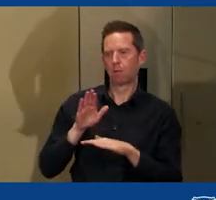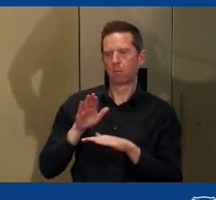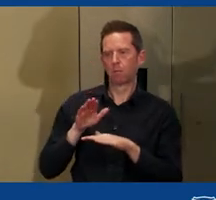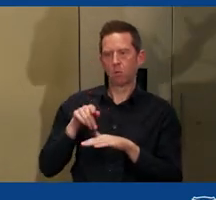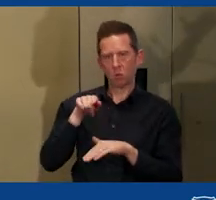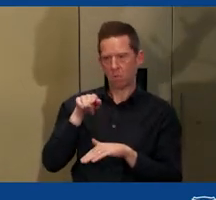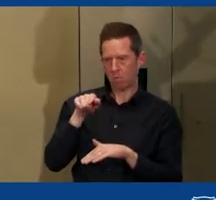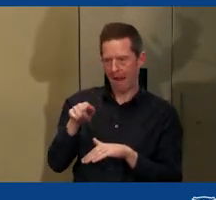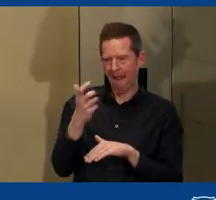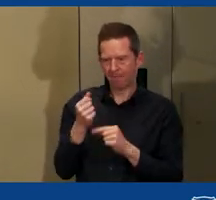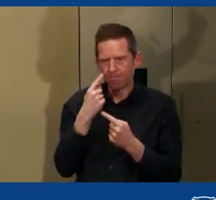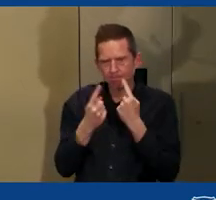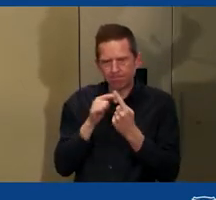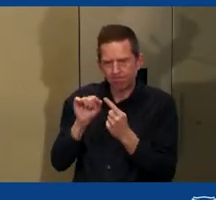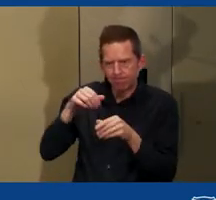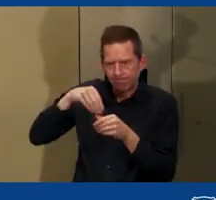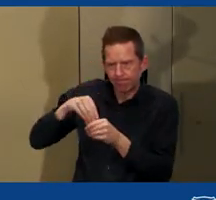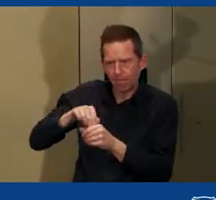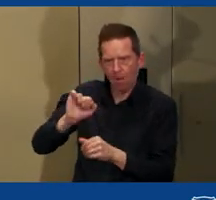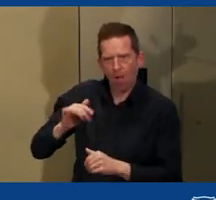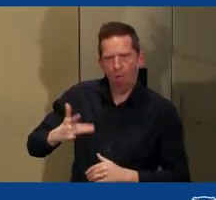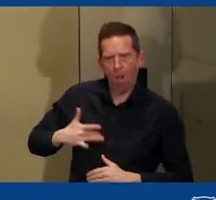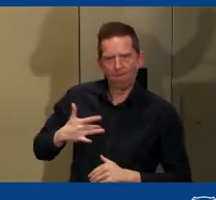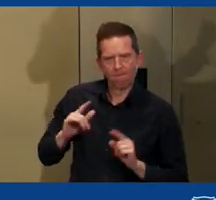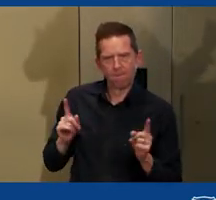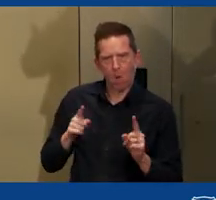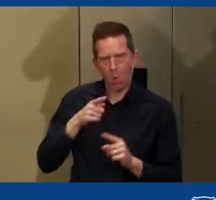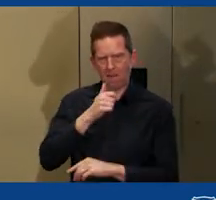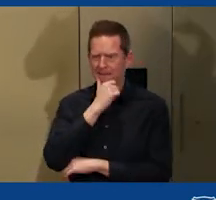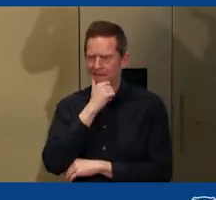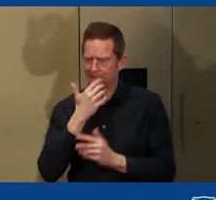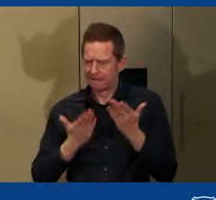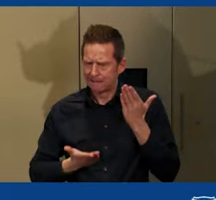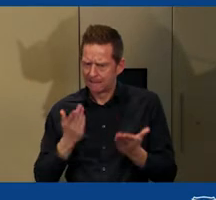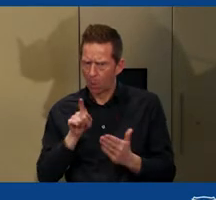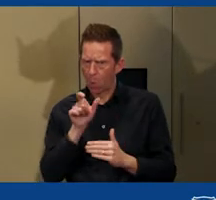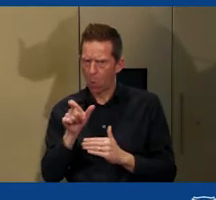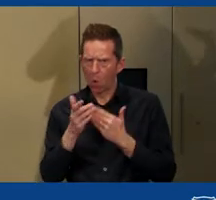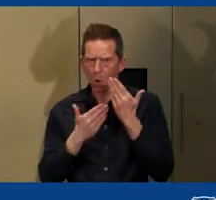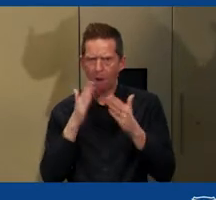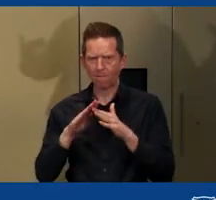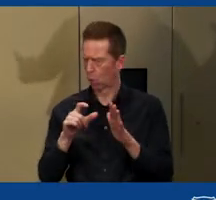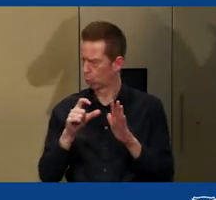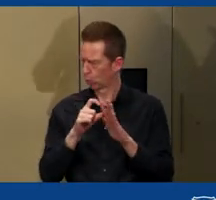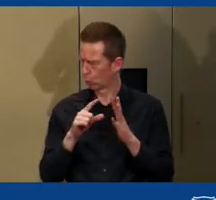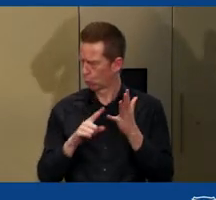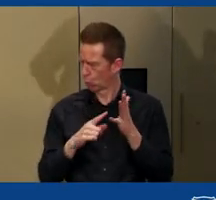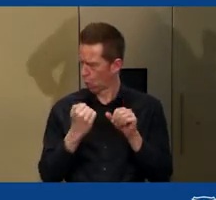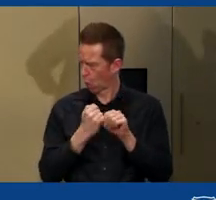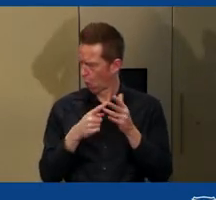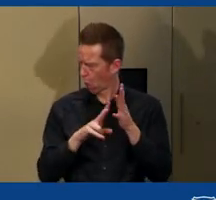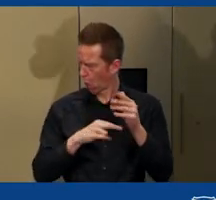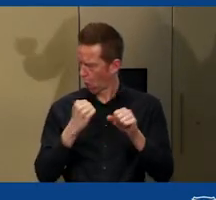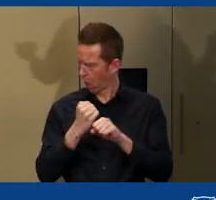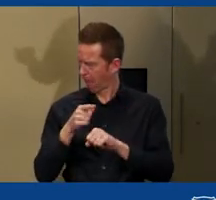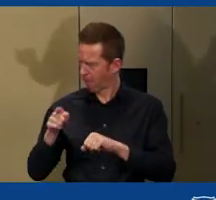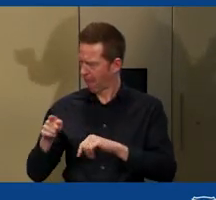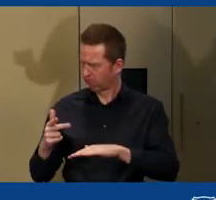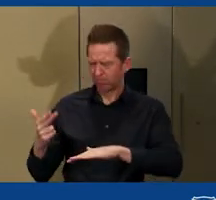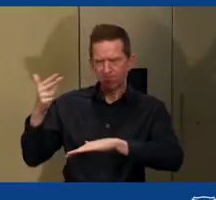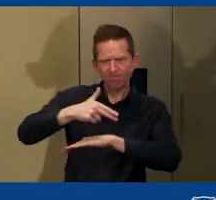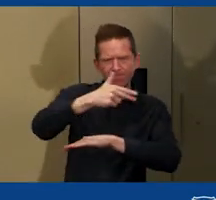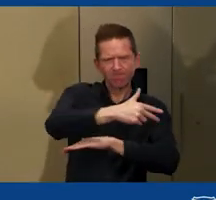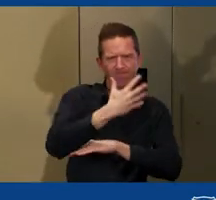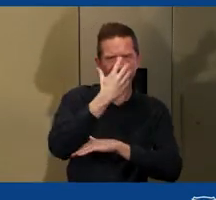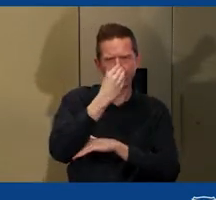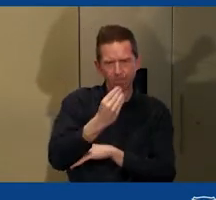And again, in order to know which word you should be using when you're talking about a dugong, you need to know a lot about how to recognise